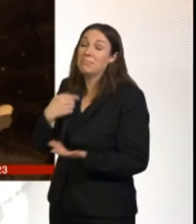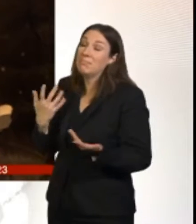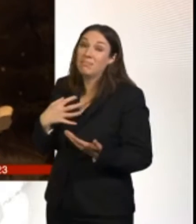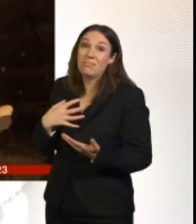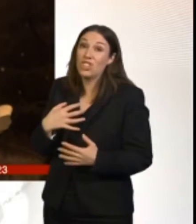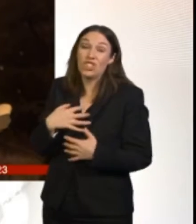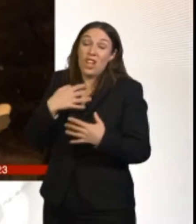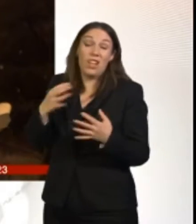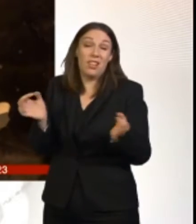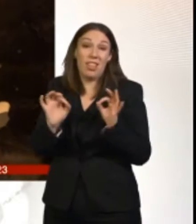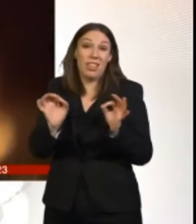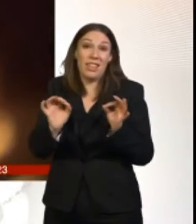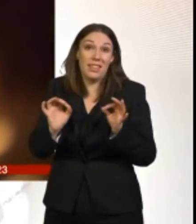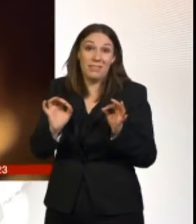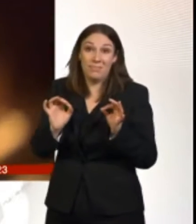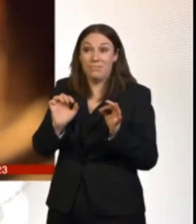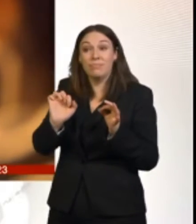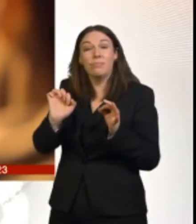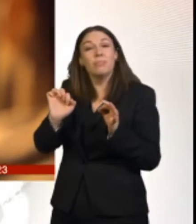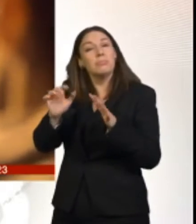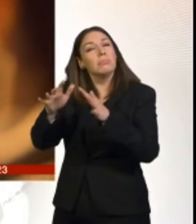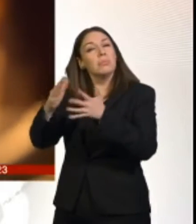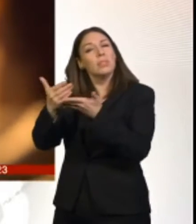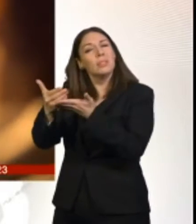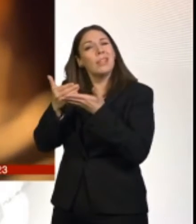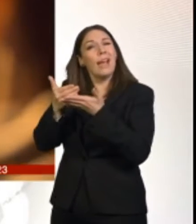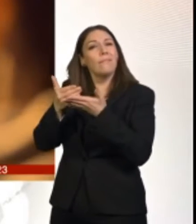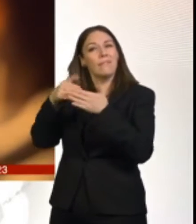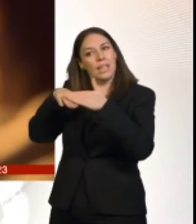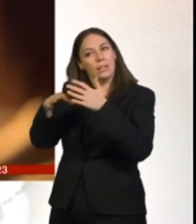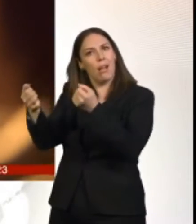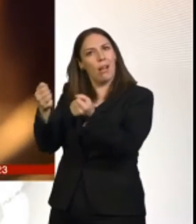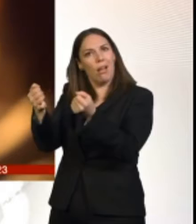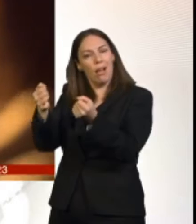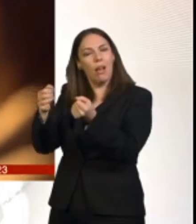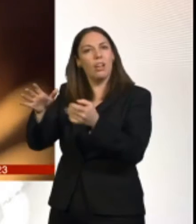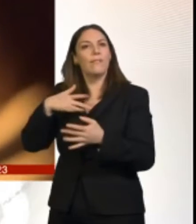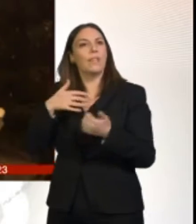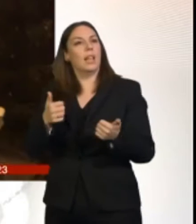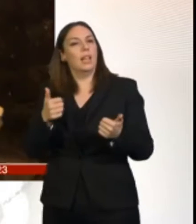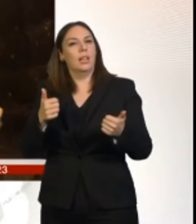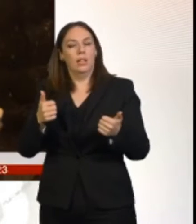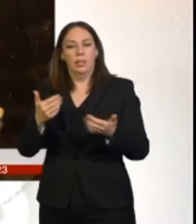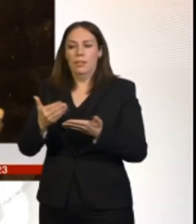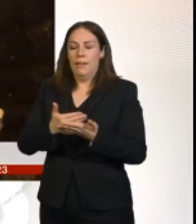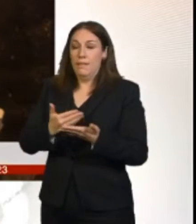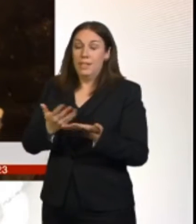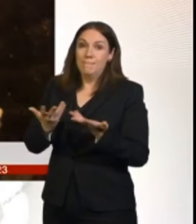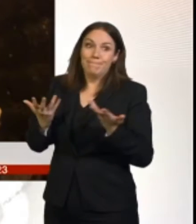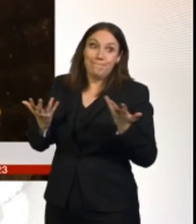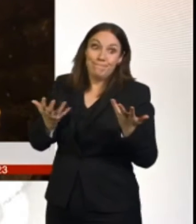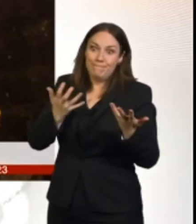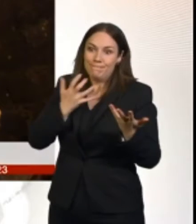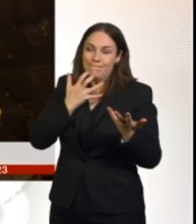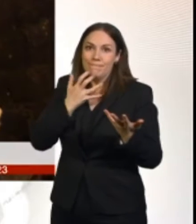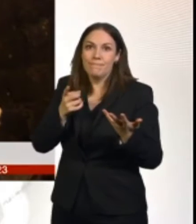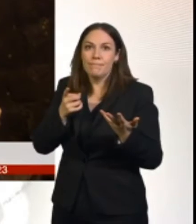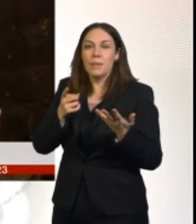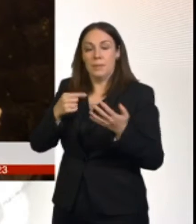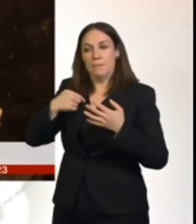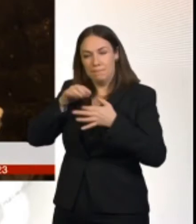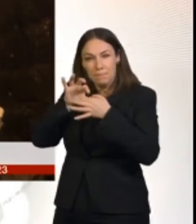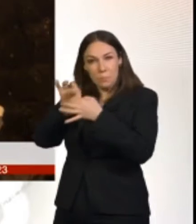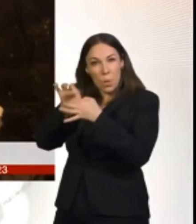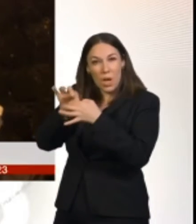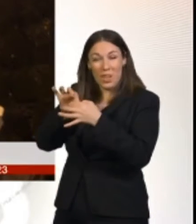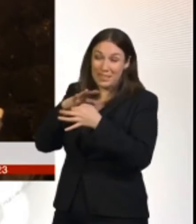which is an awful thing to hear yourself say. And that's giving her whatever sense of security she has at the minute. And you know to be able to work with her we've got to try and break